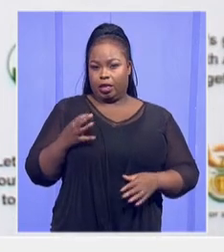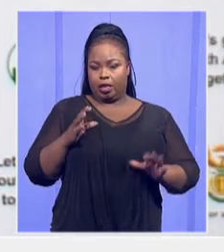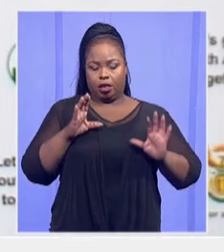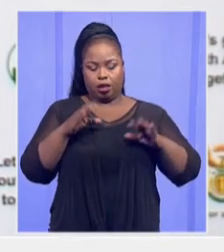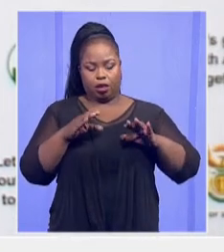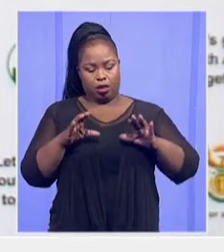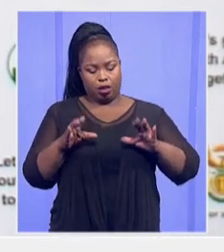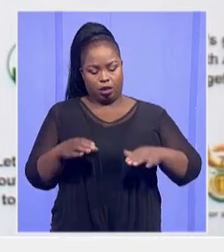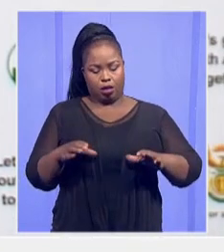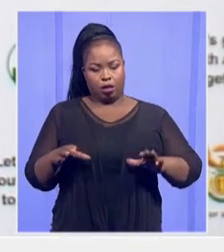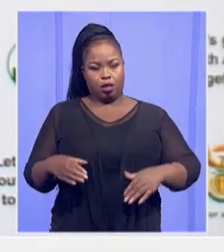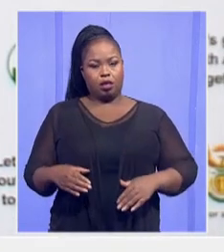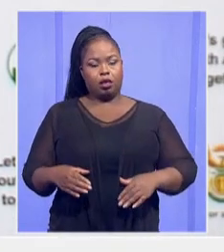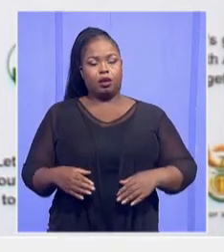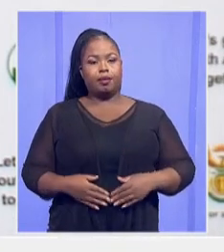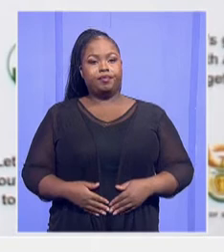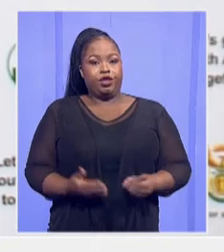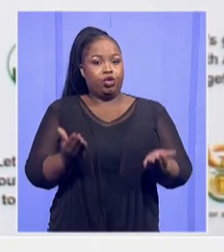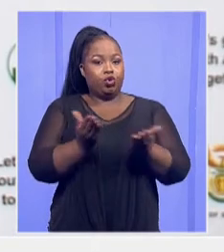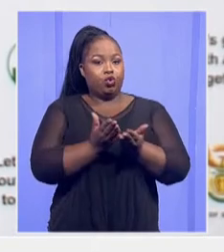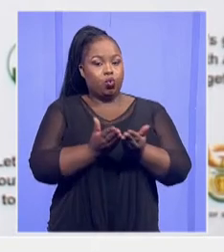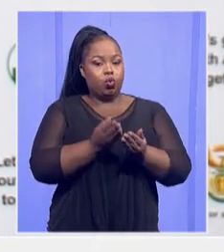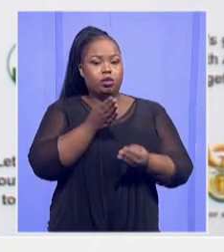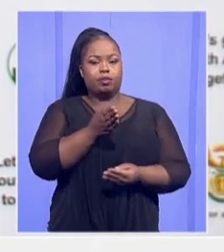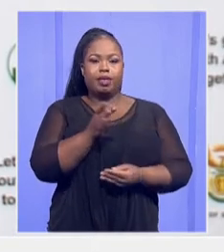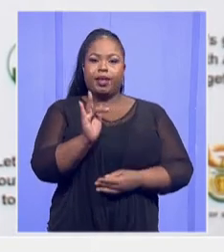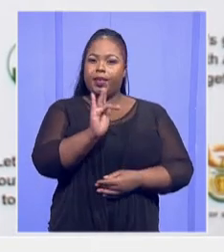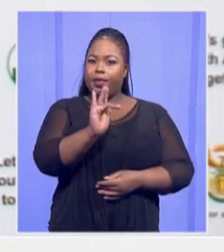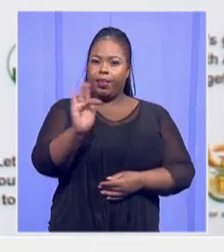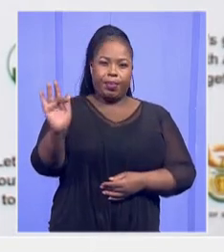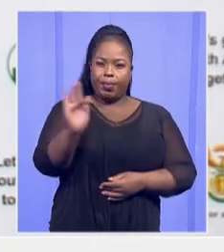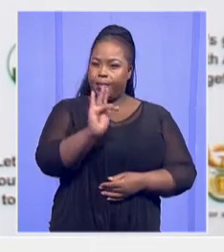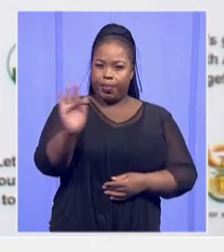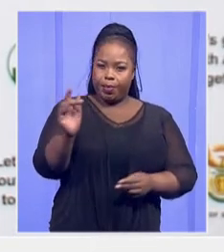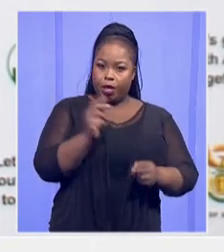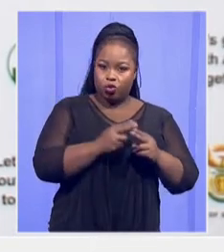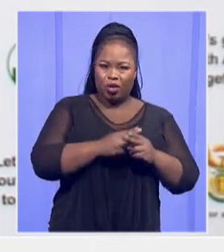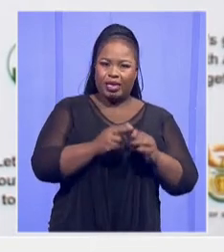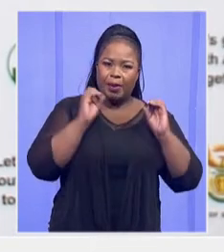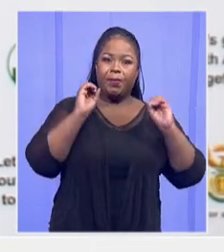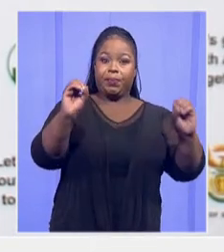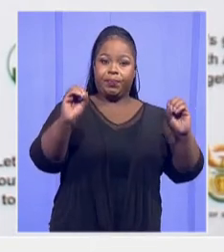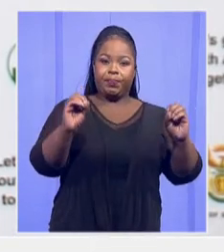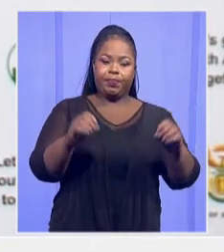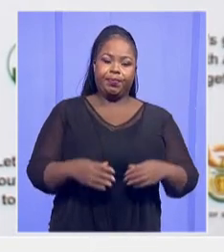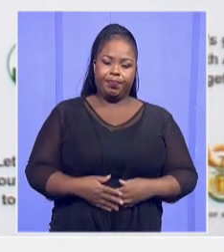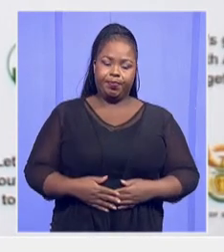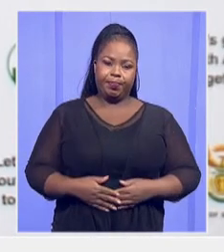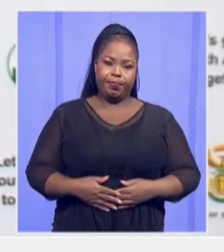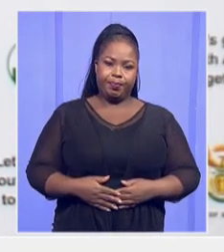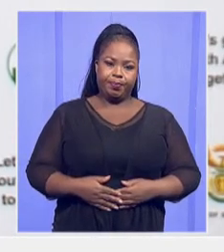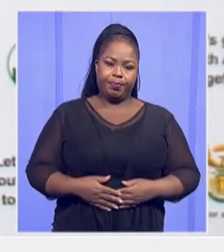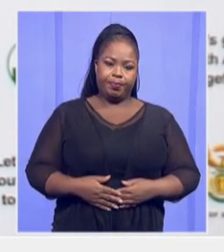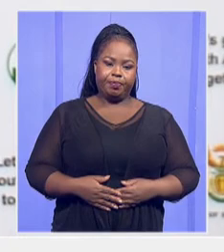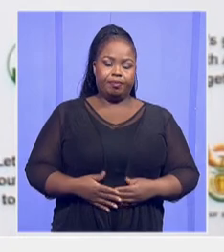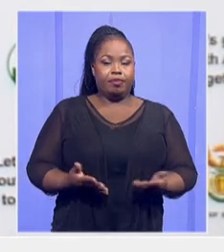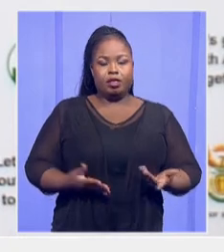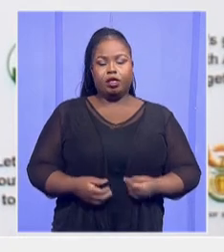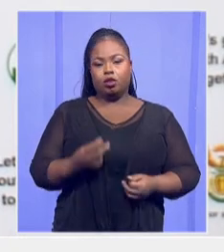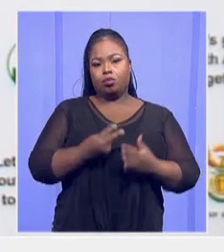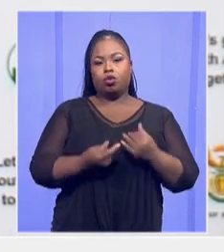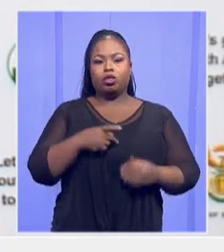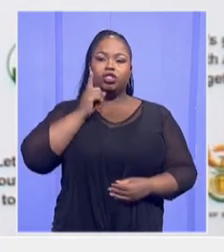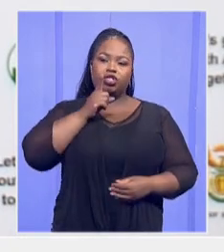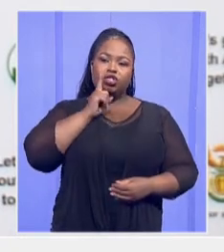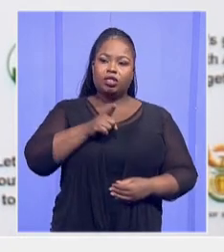Number one, it's schools without sanitation at all. No sanitation. Where both teachers